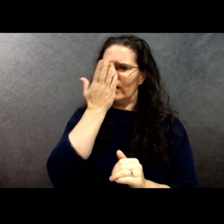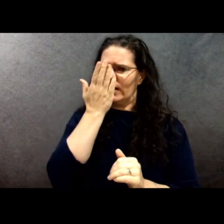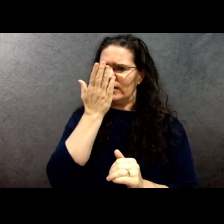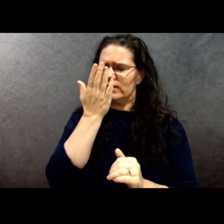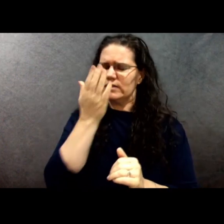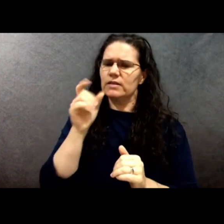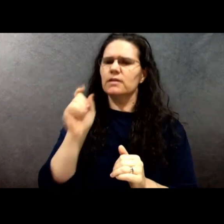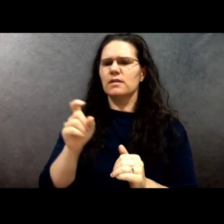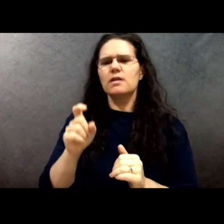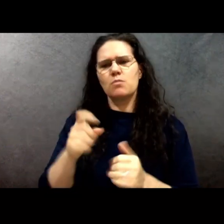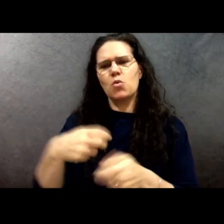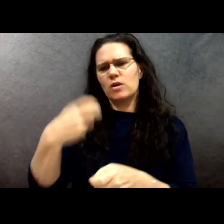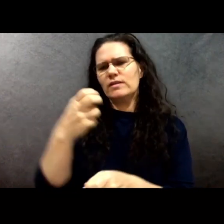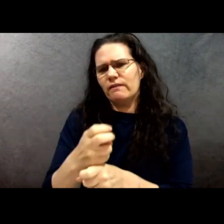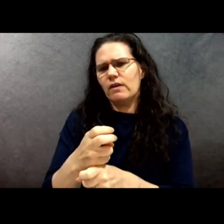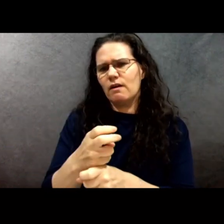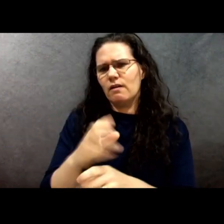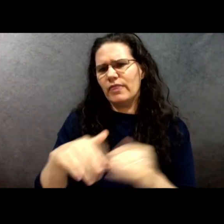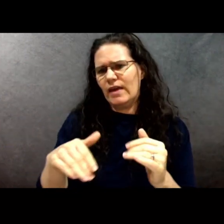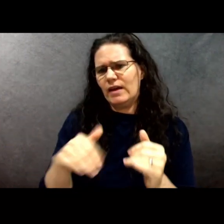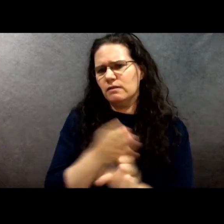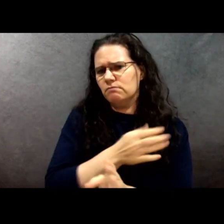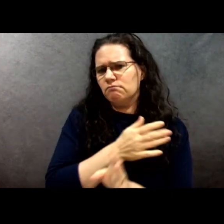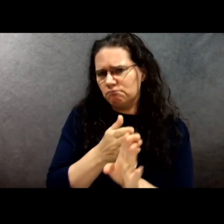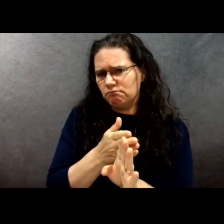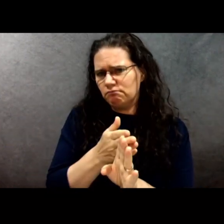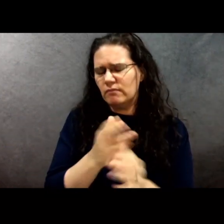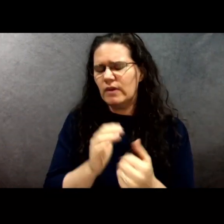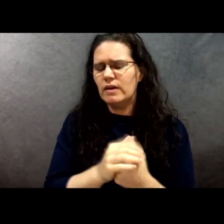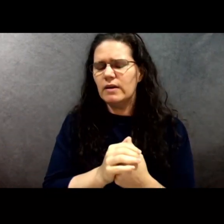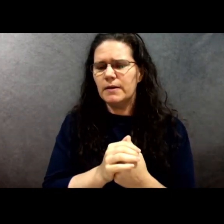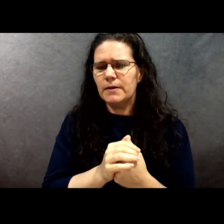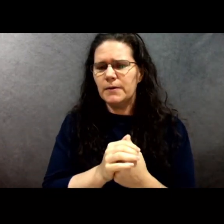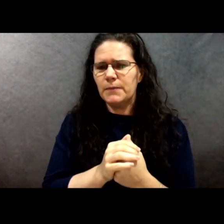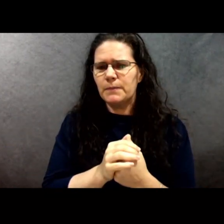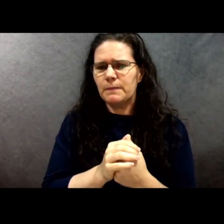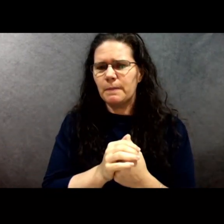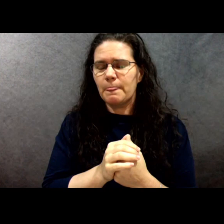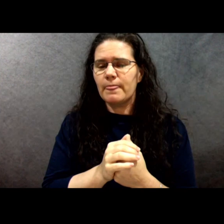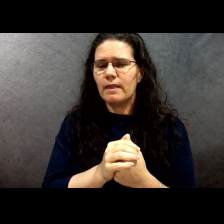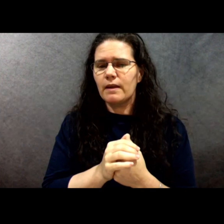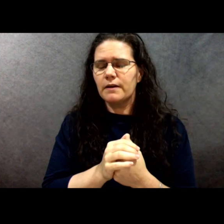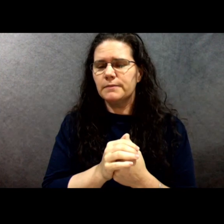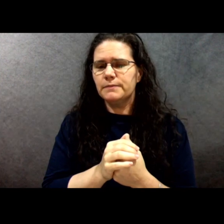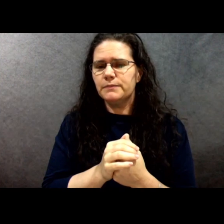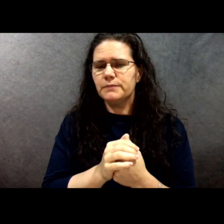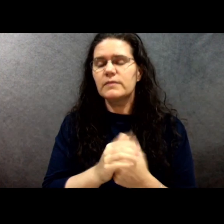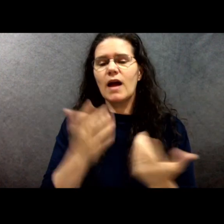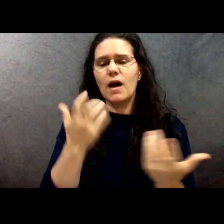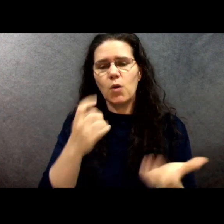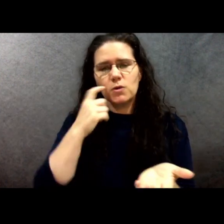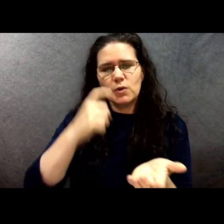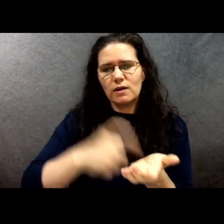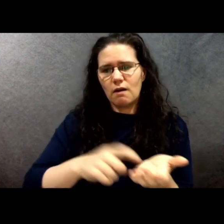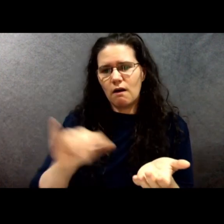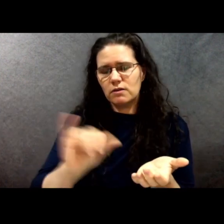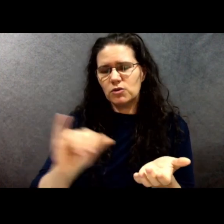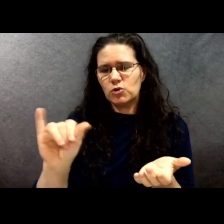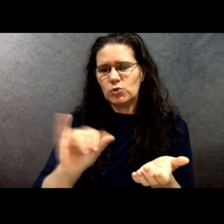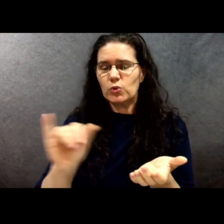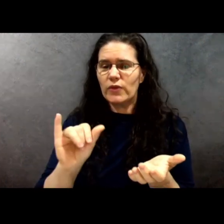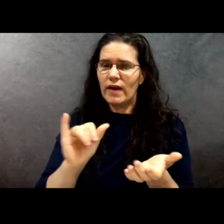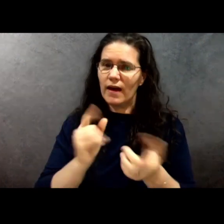Next, I want to acknowledge that the intended outcomes of both the conventional discipline